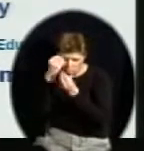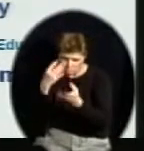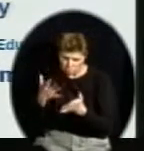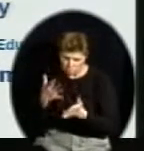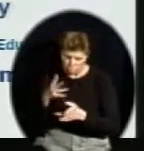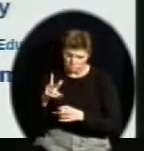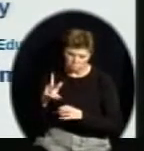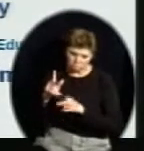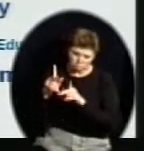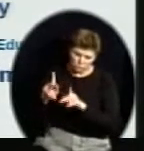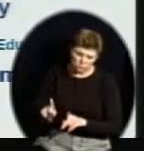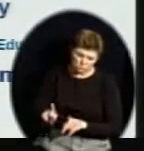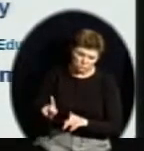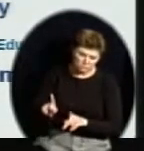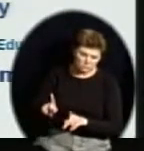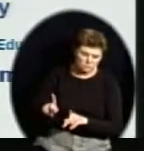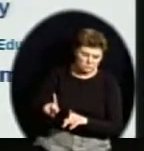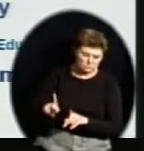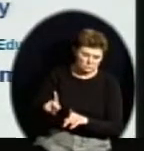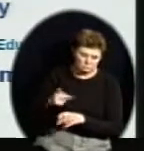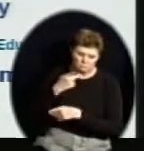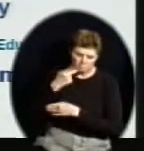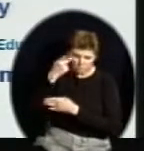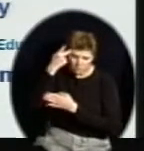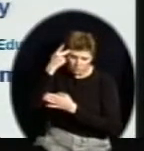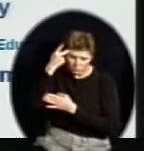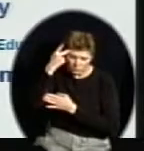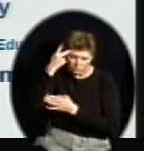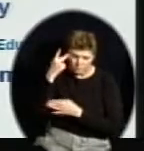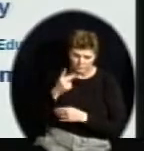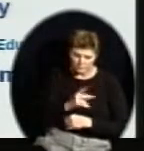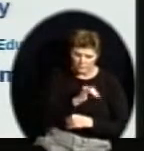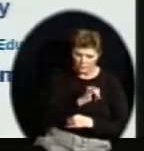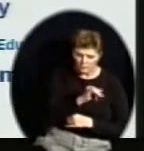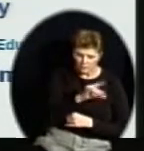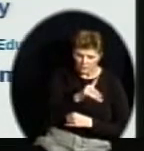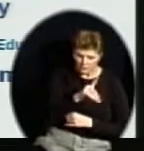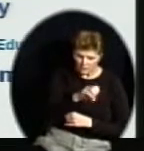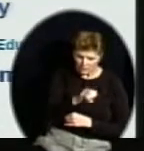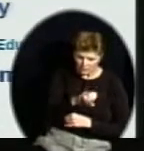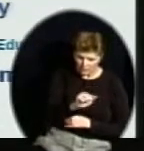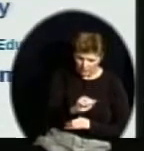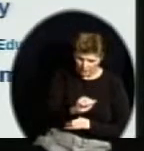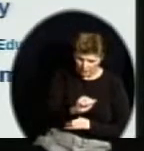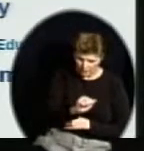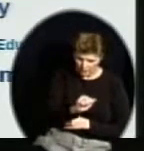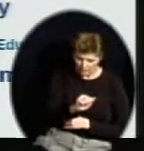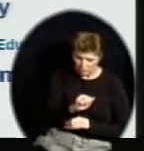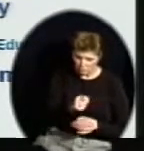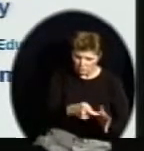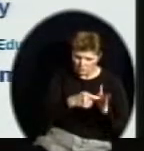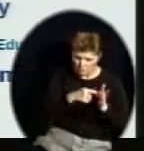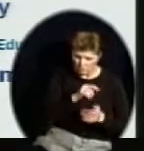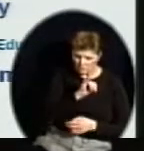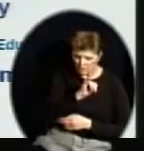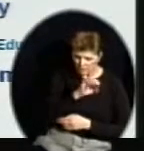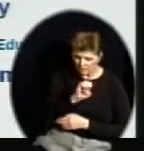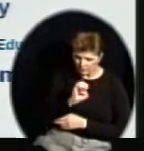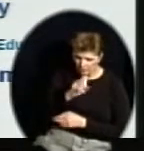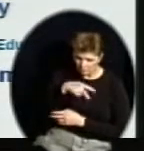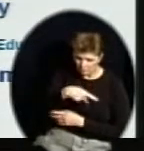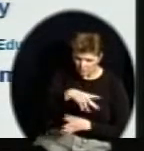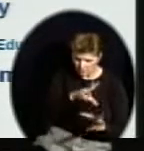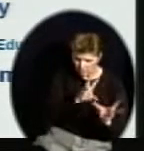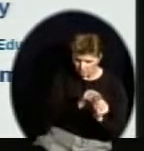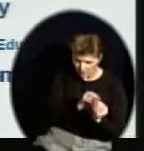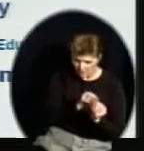IDEA requires an IEP, that is an individualized education program. Section 504 requires an